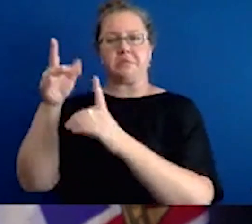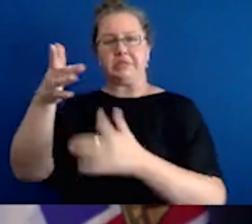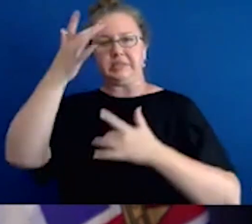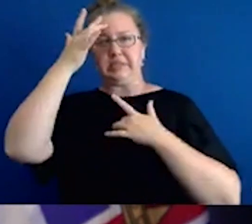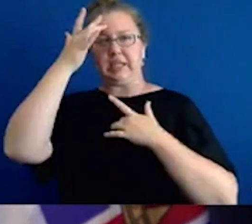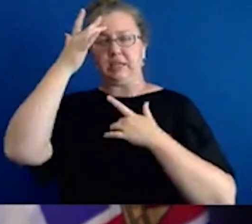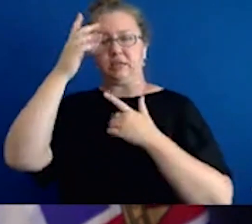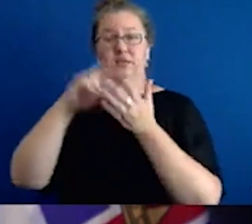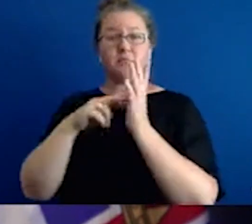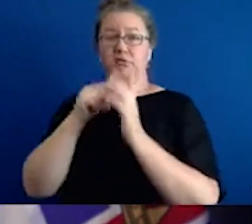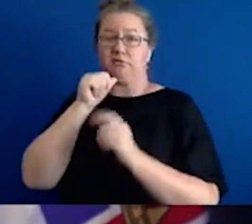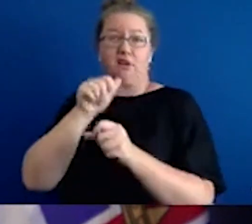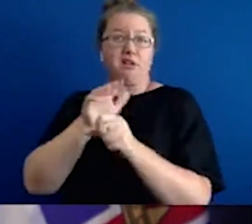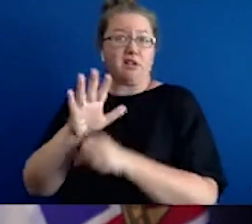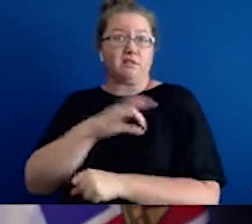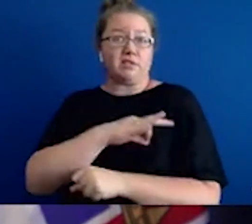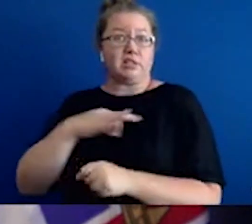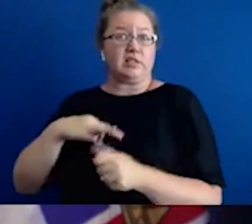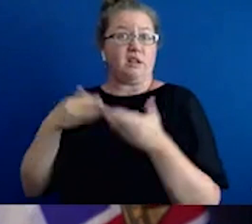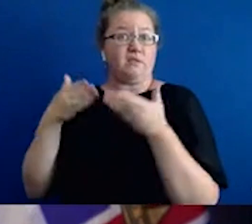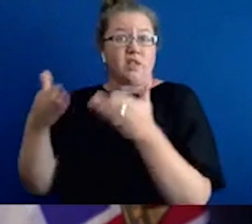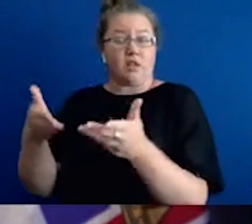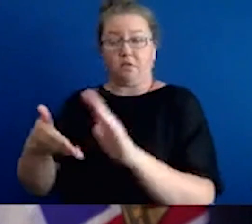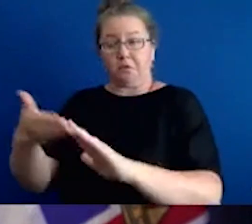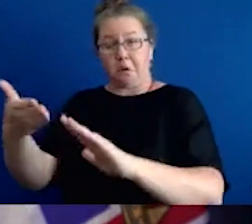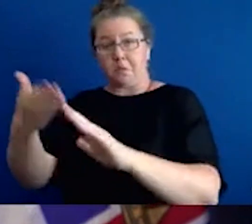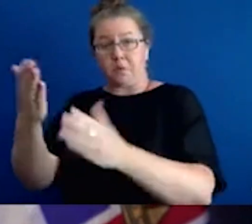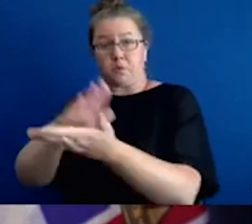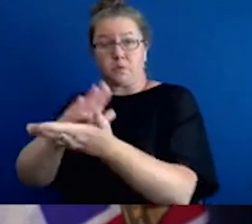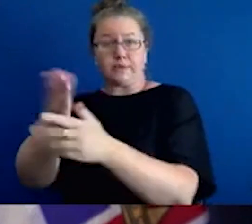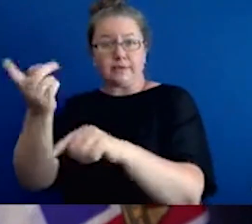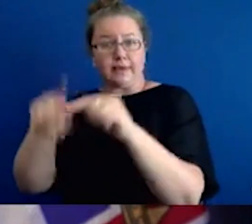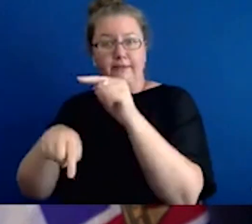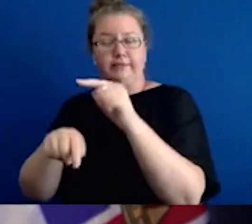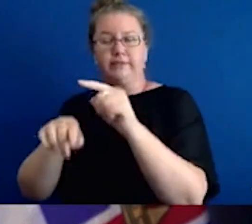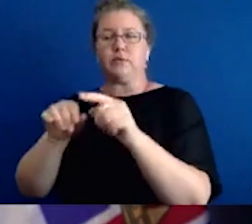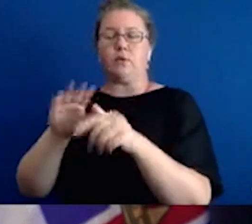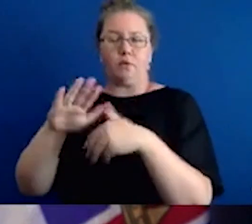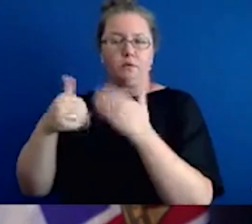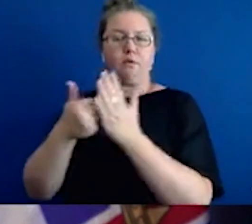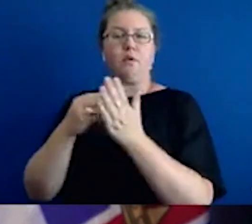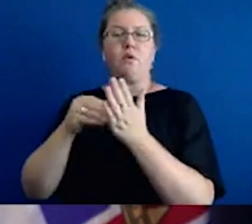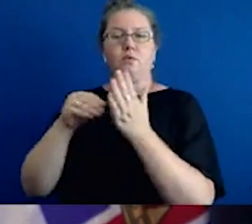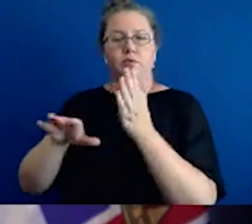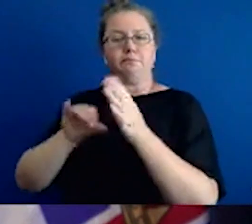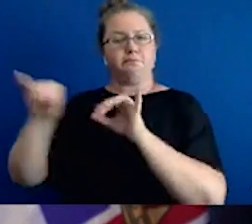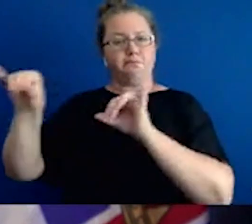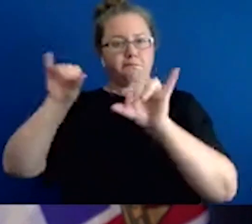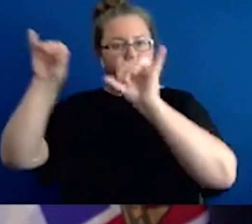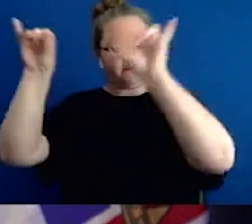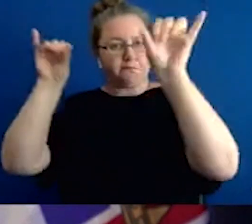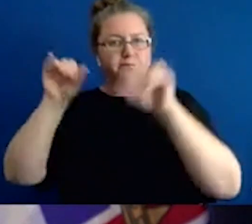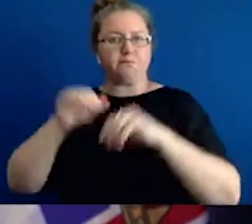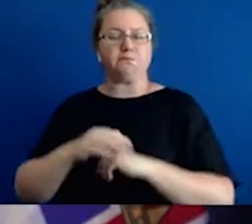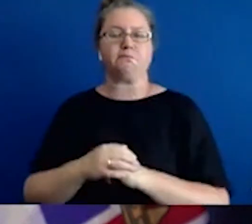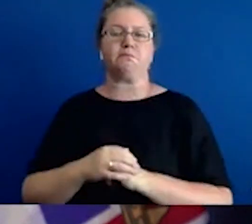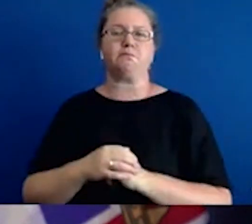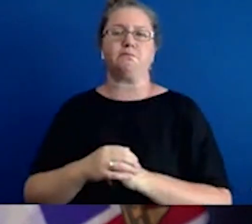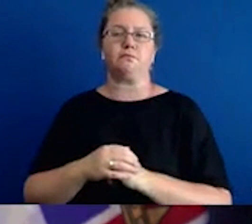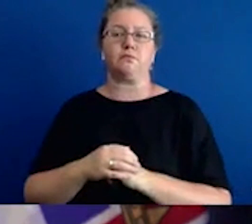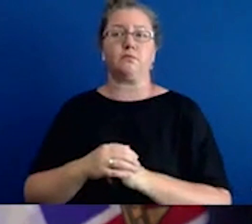left to safely operate the school. We've seen that happen with influenza outbreaks, we've seen that happen in